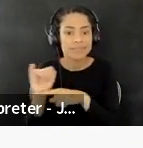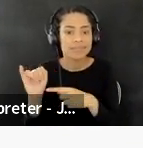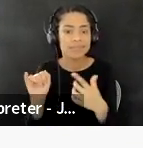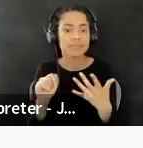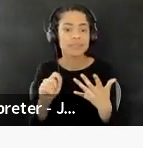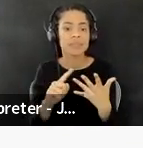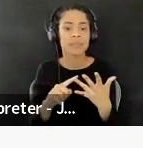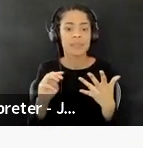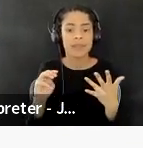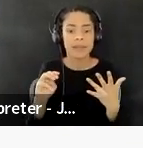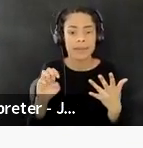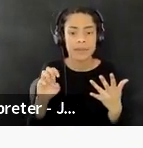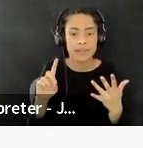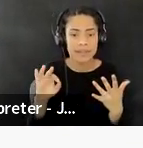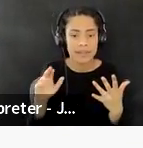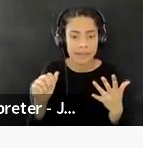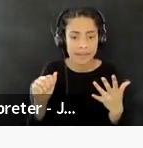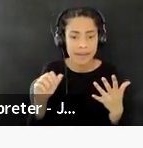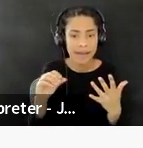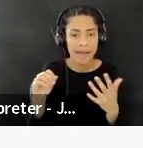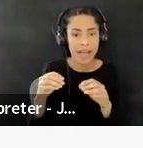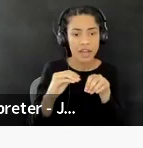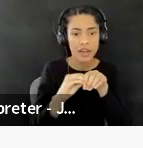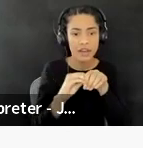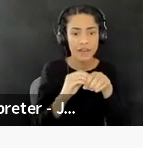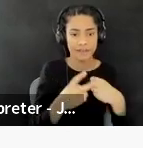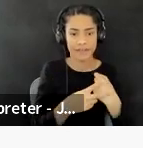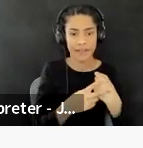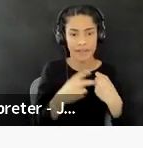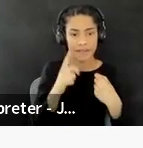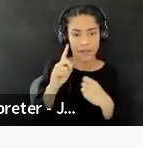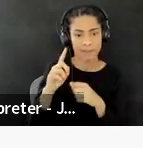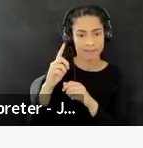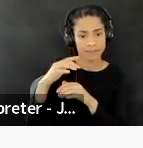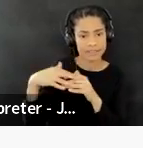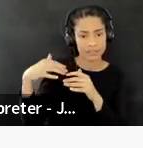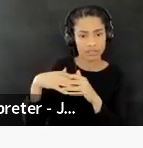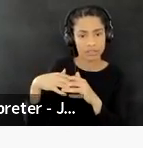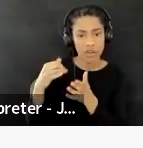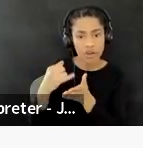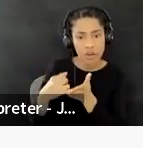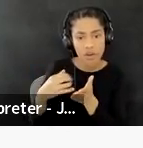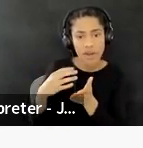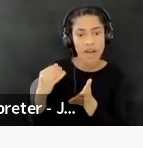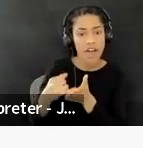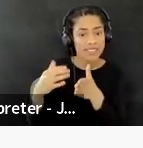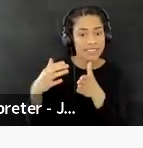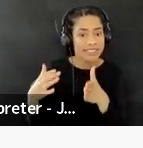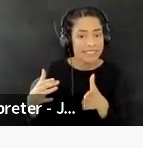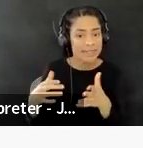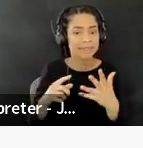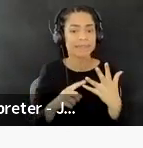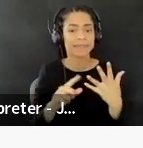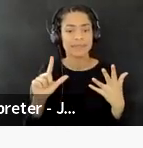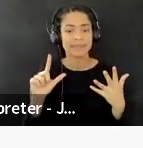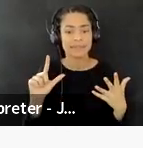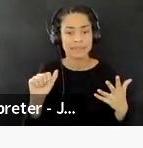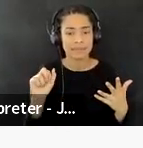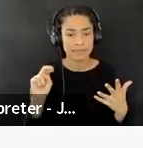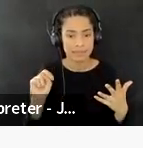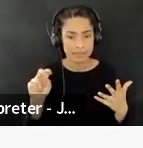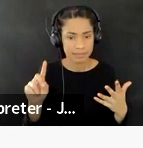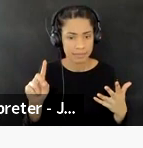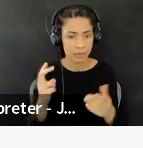archives of indigenous art and artists, um, land use fees, and many other